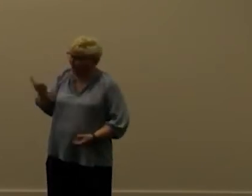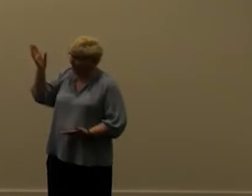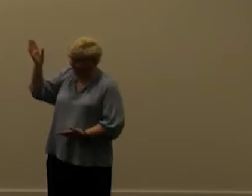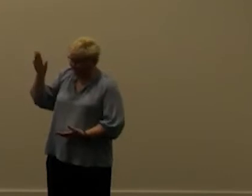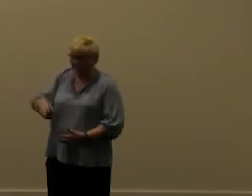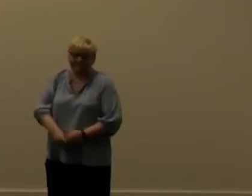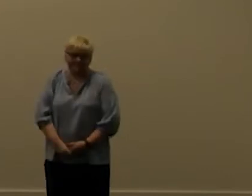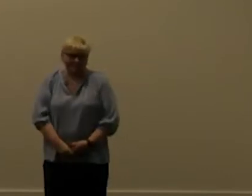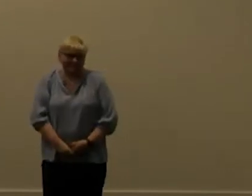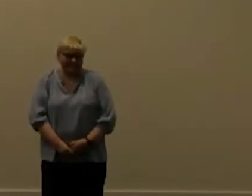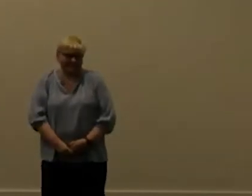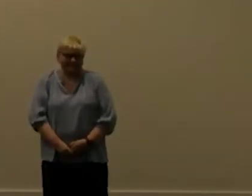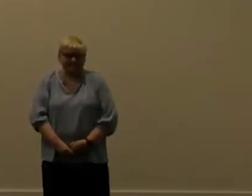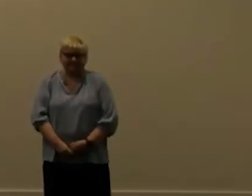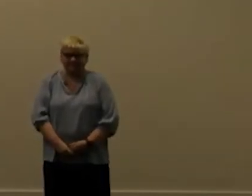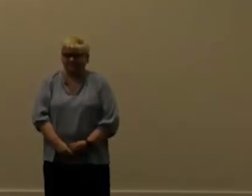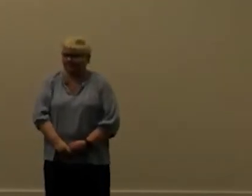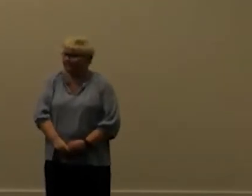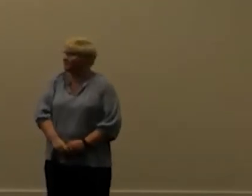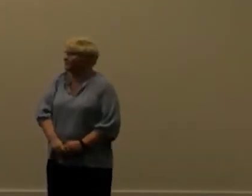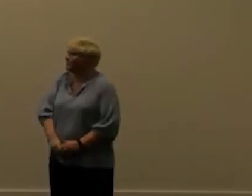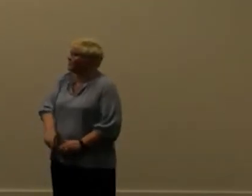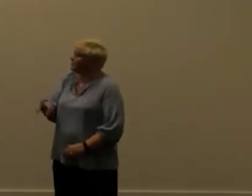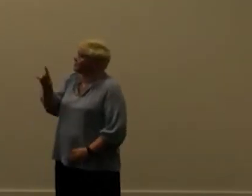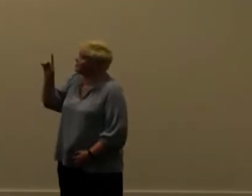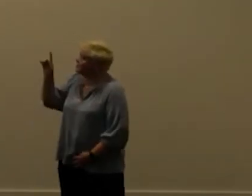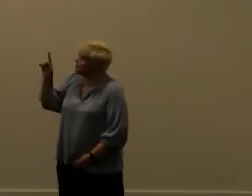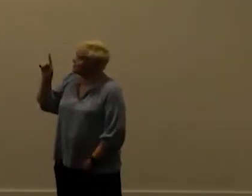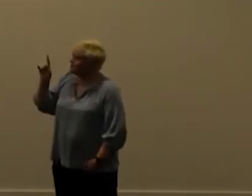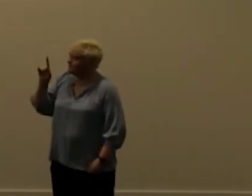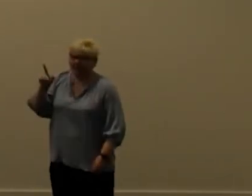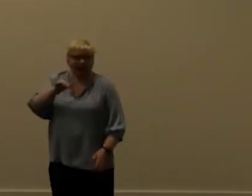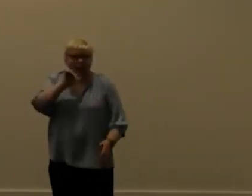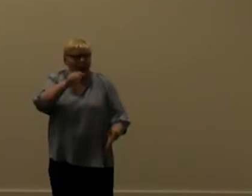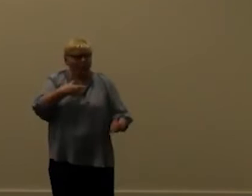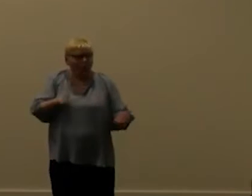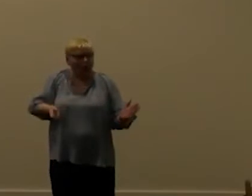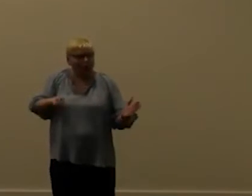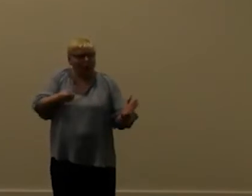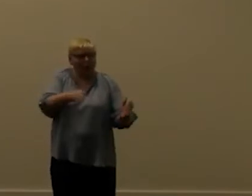but it's this is not a story in that case well